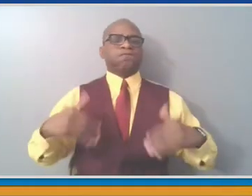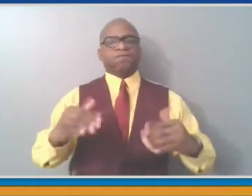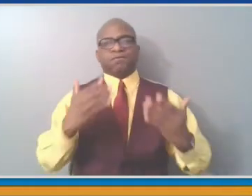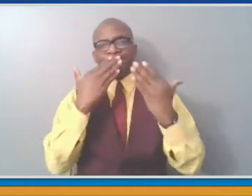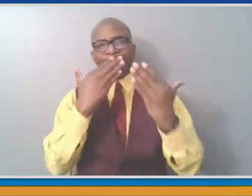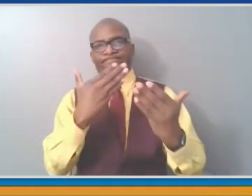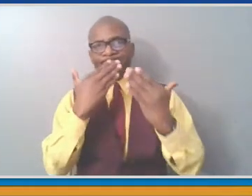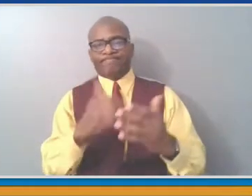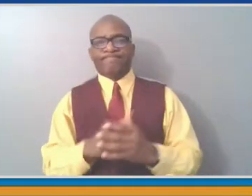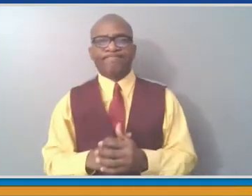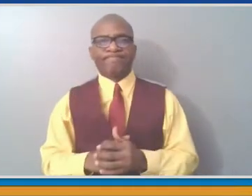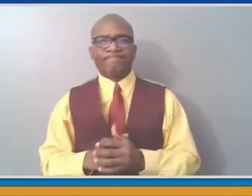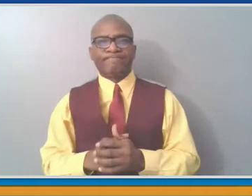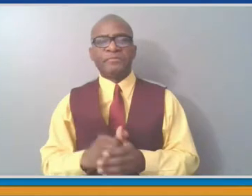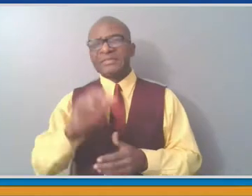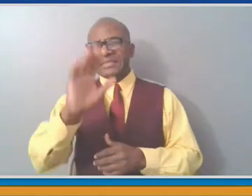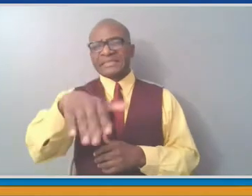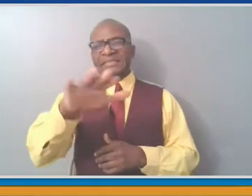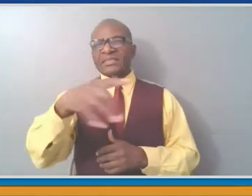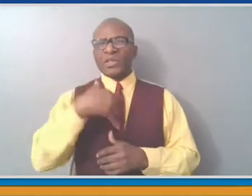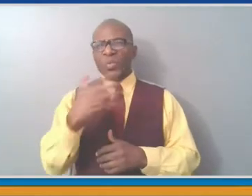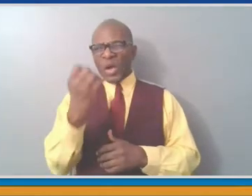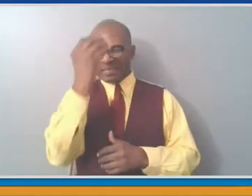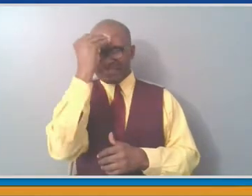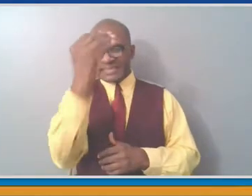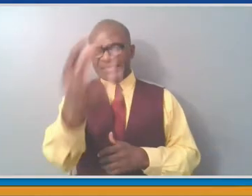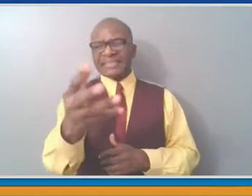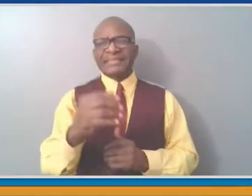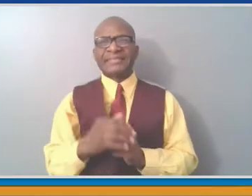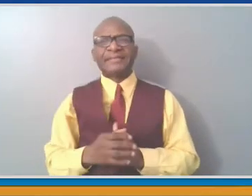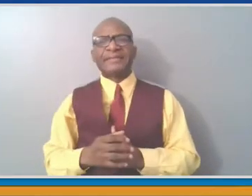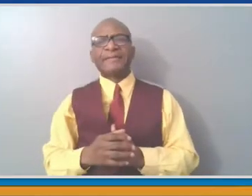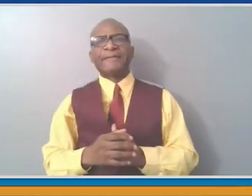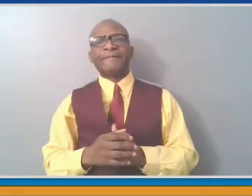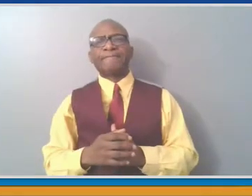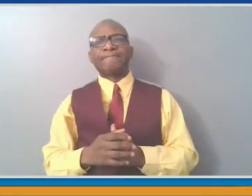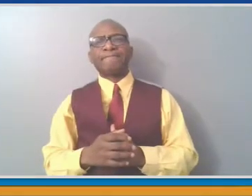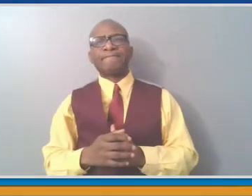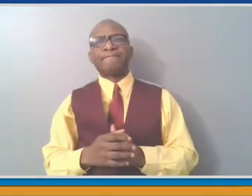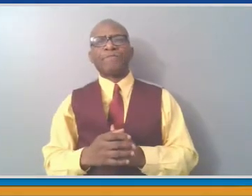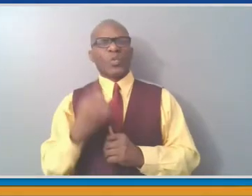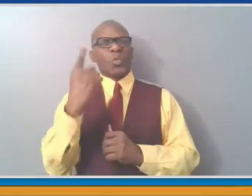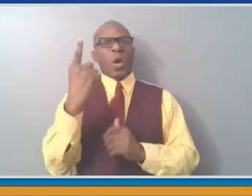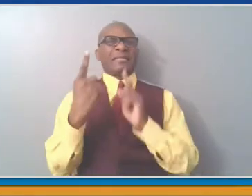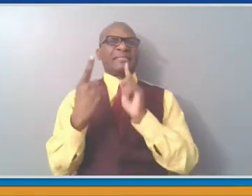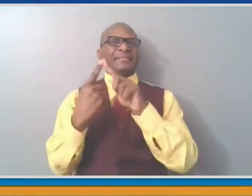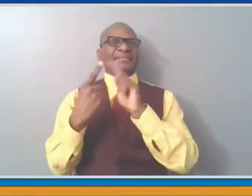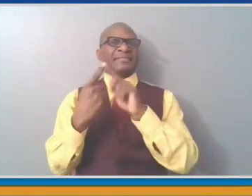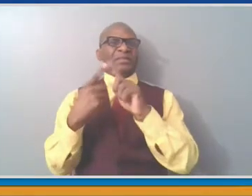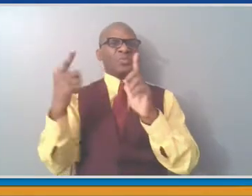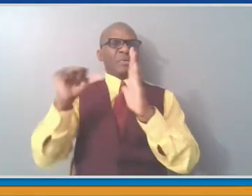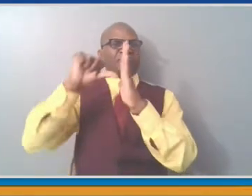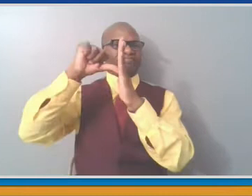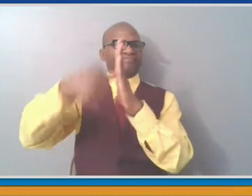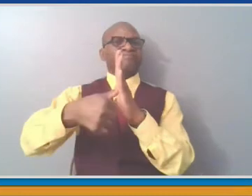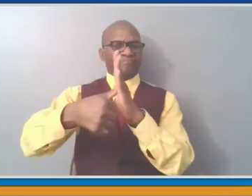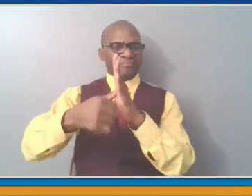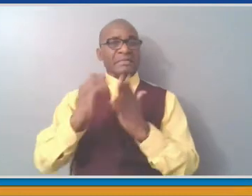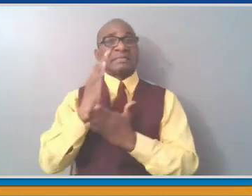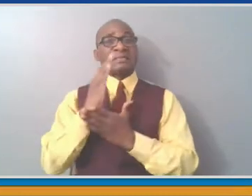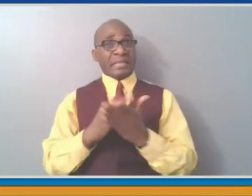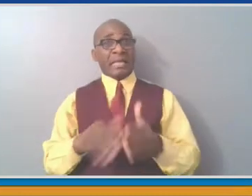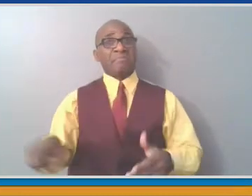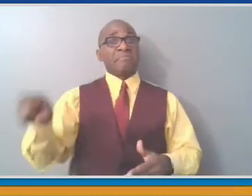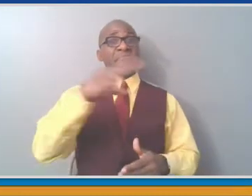we are fast approaching and may even have arrived at an inflection point at which it's no longer vaccine supply